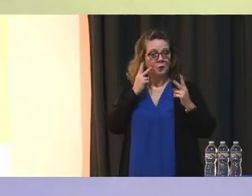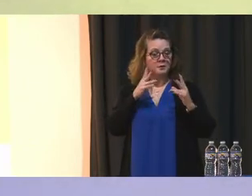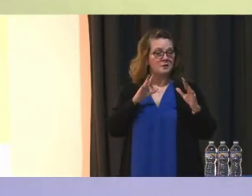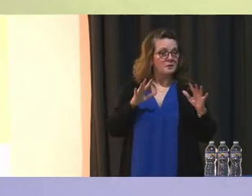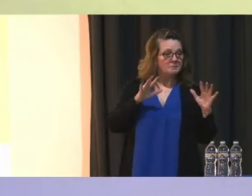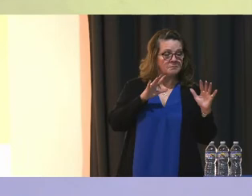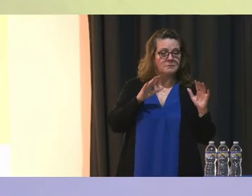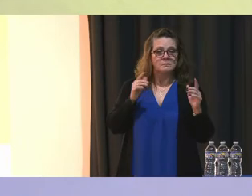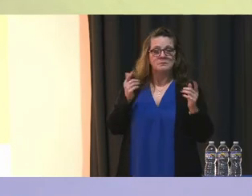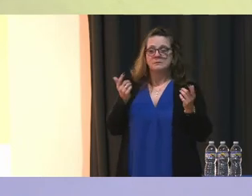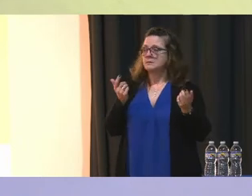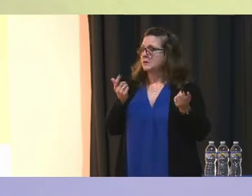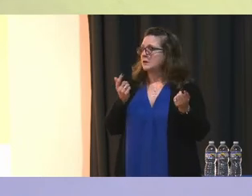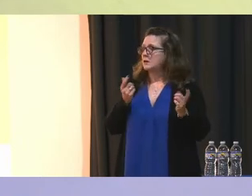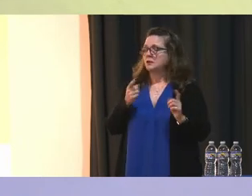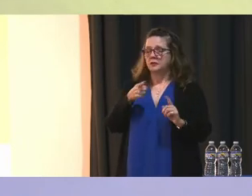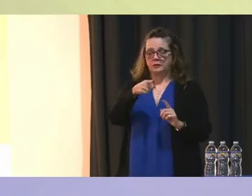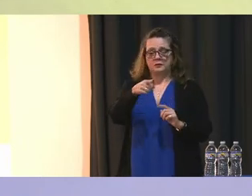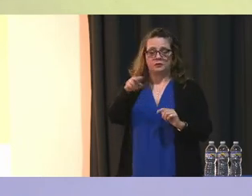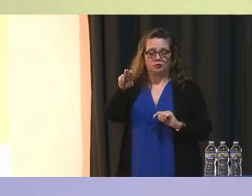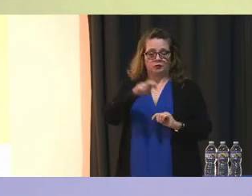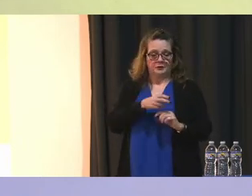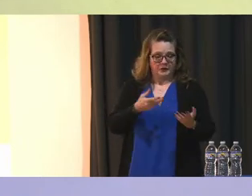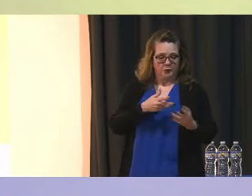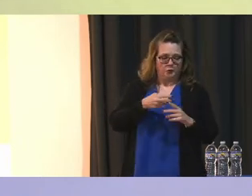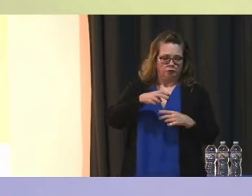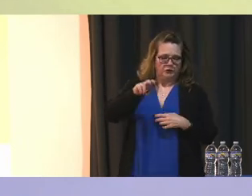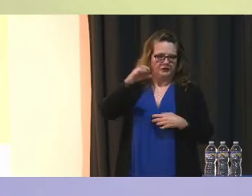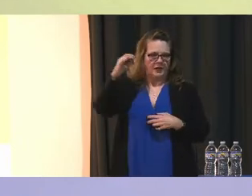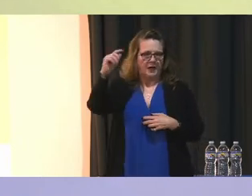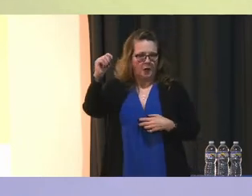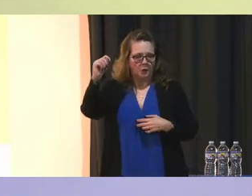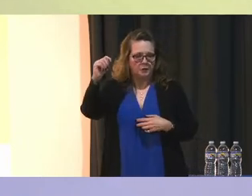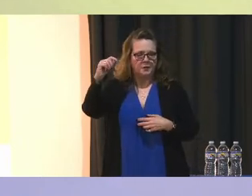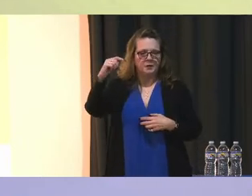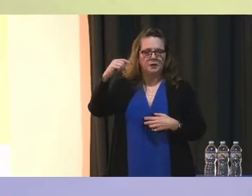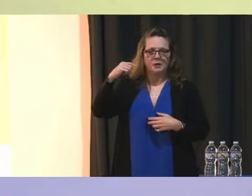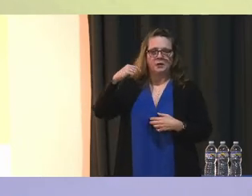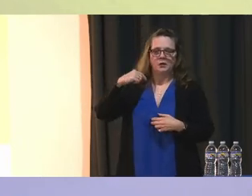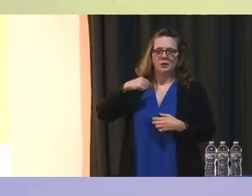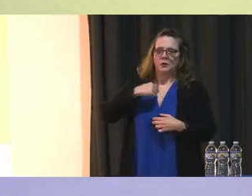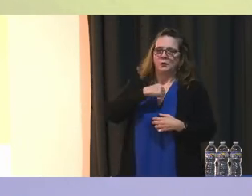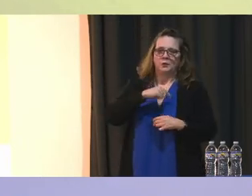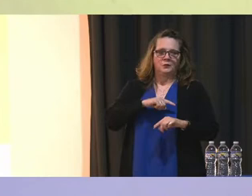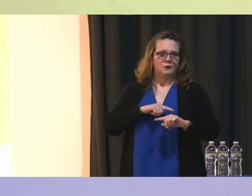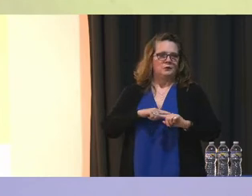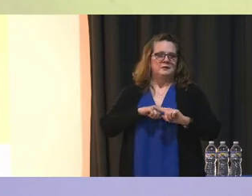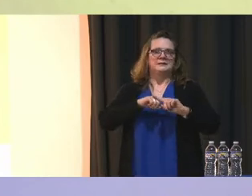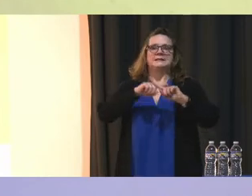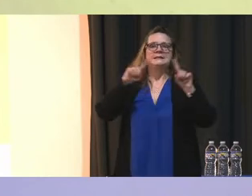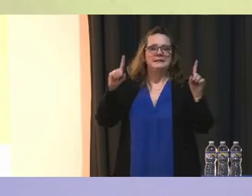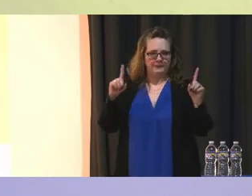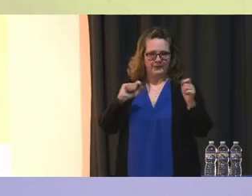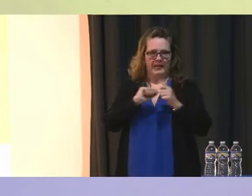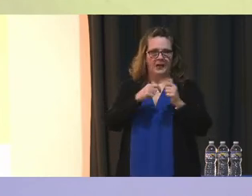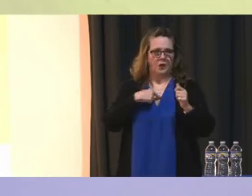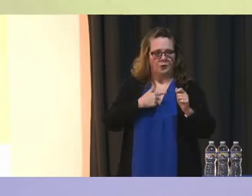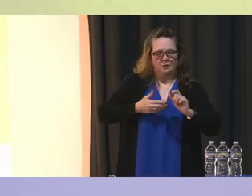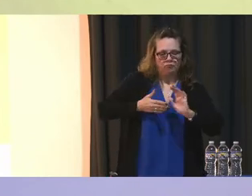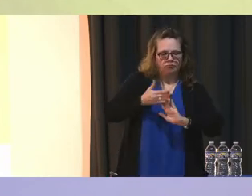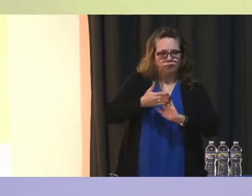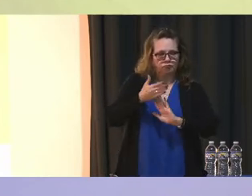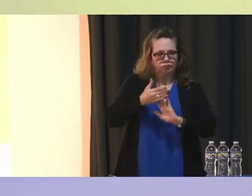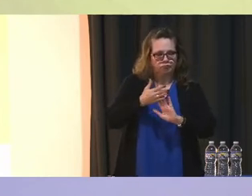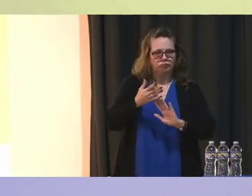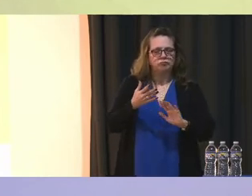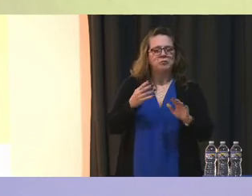whether students were transferring in or transferring out, because we were drastically different in terms of how we operated, that it made